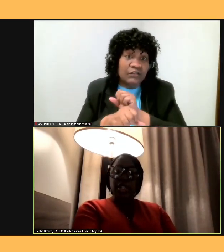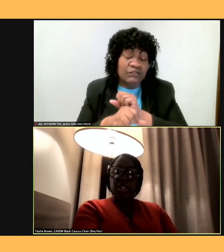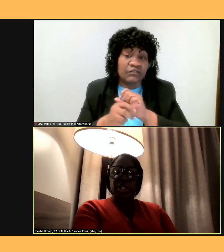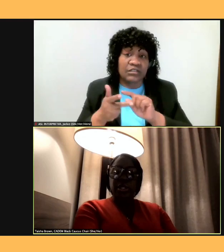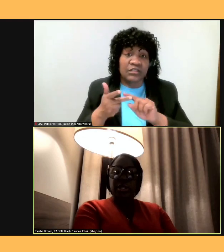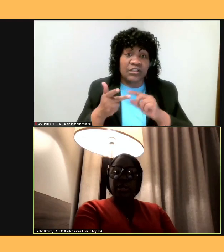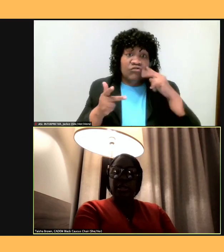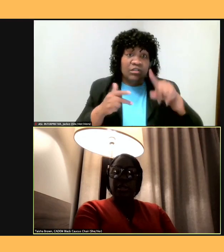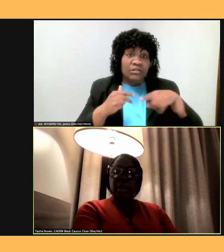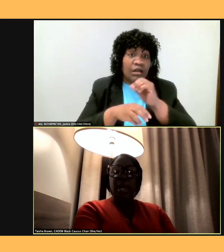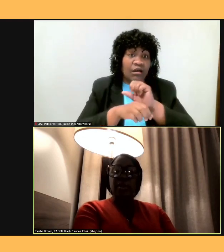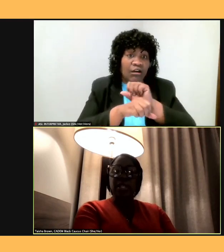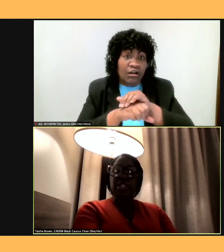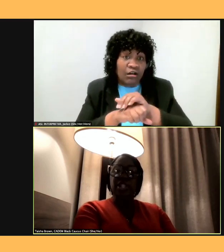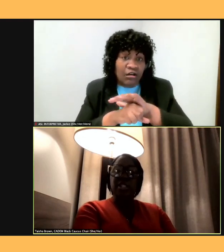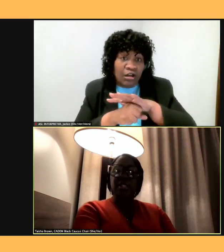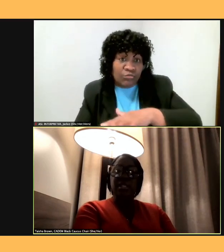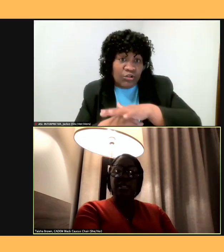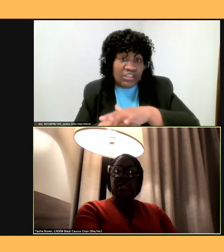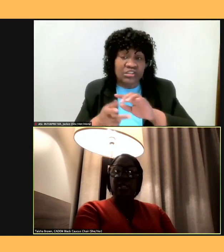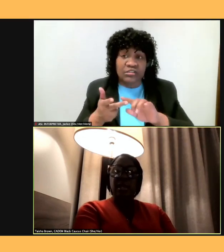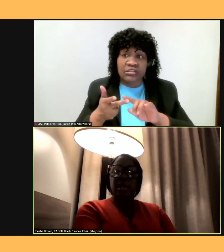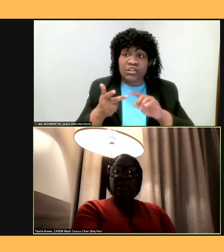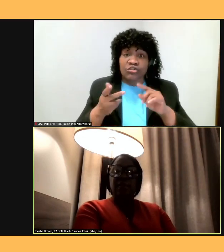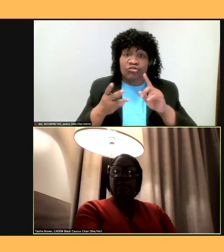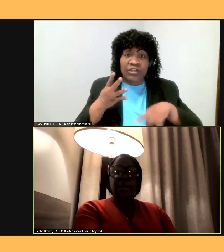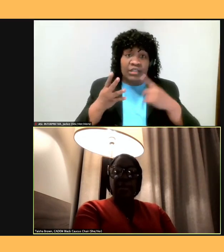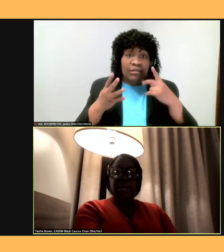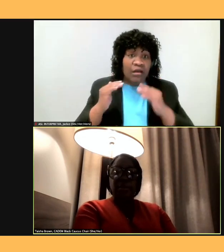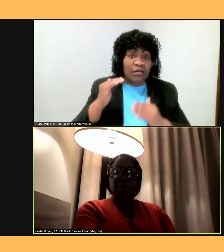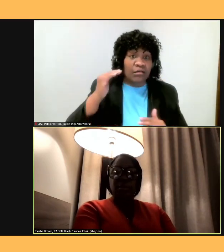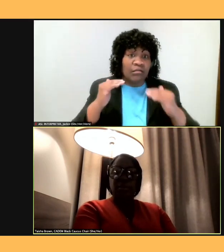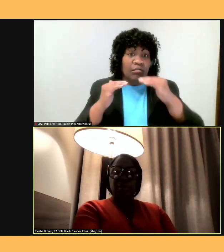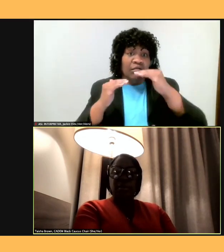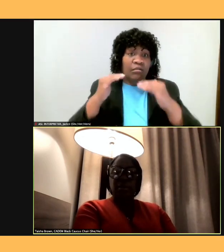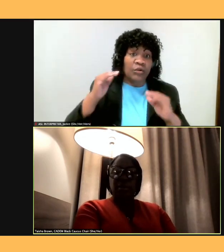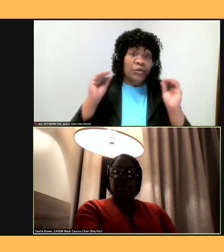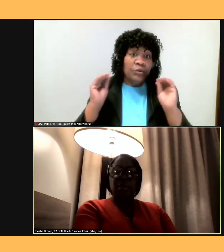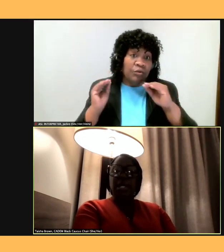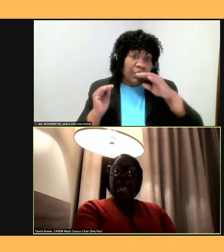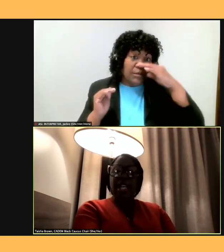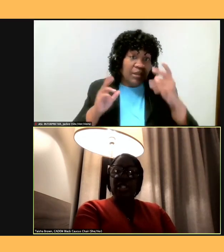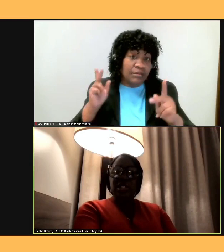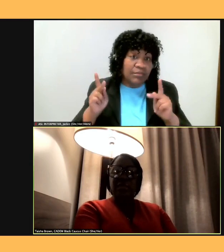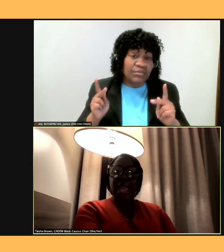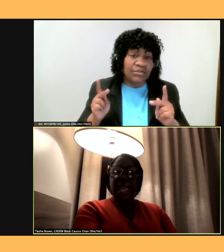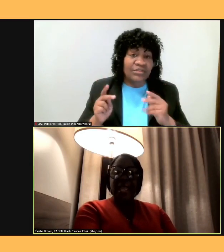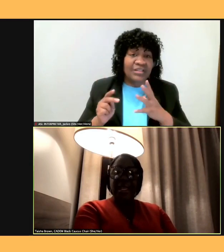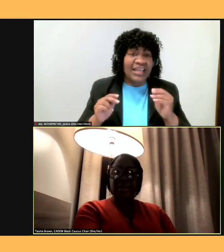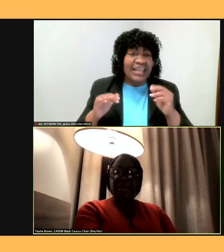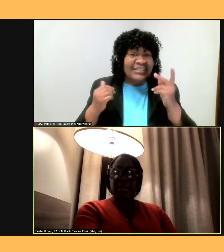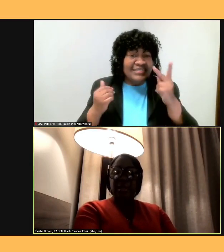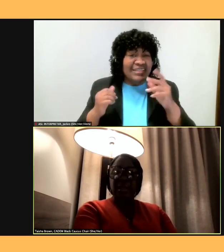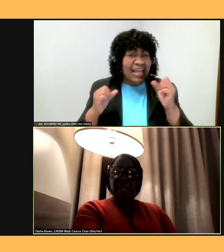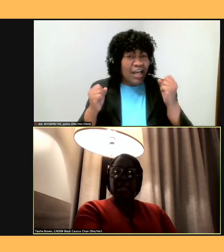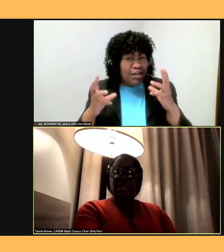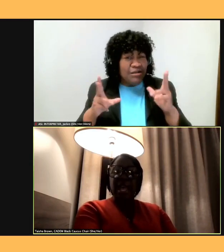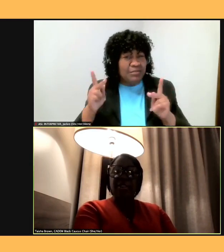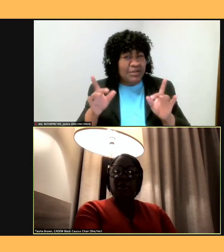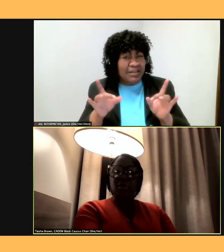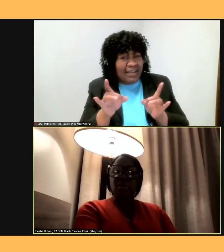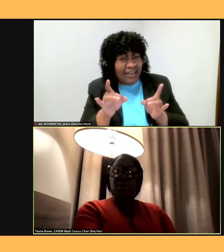about the injustices of Black people, the lashes of hate, and that those